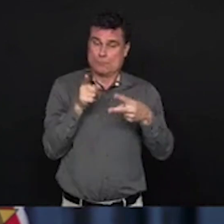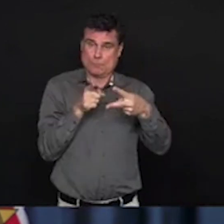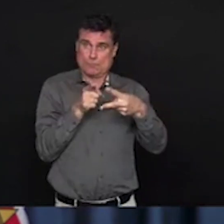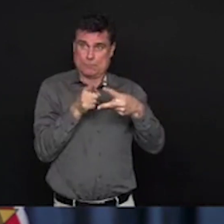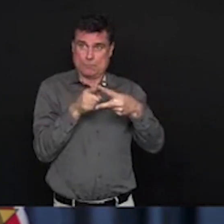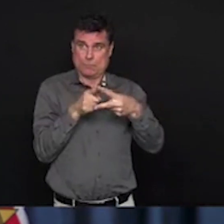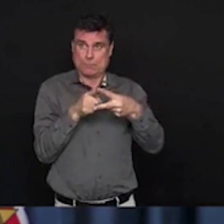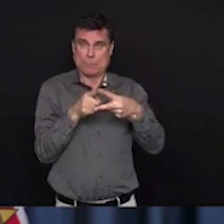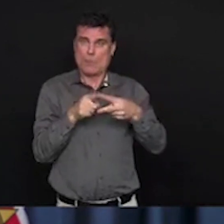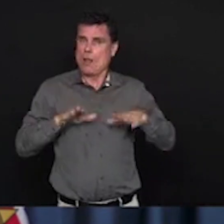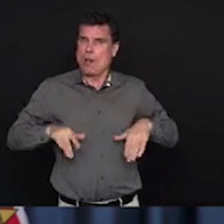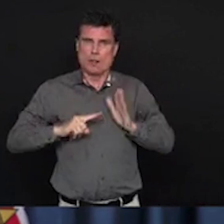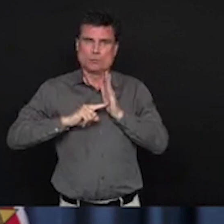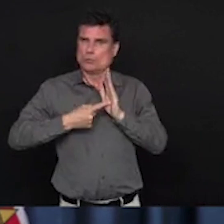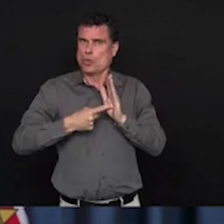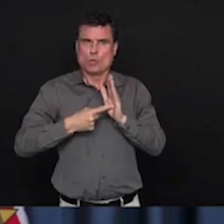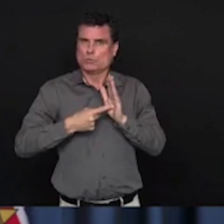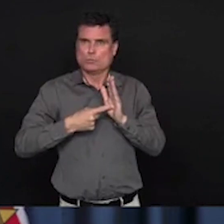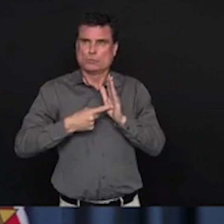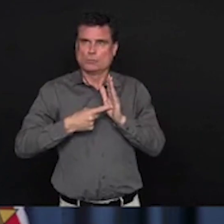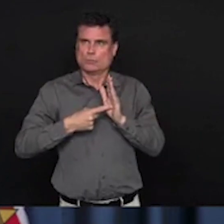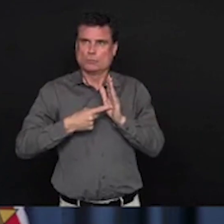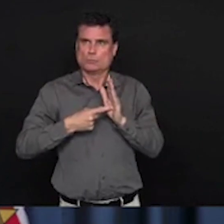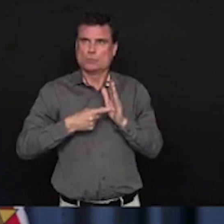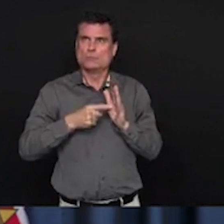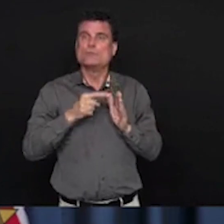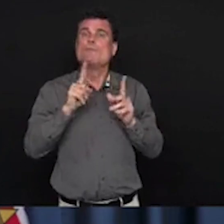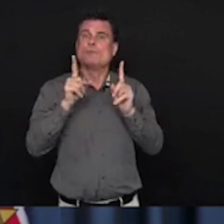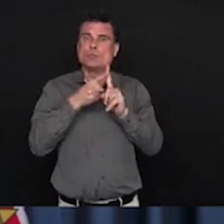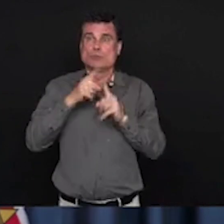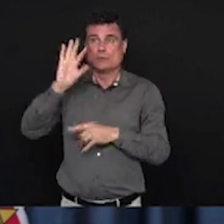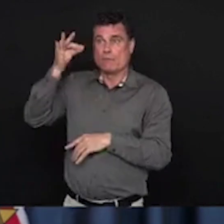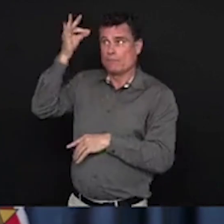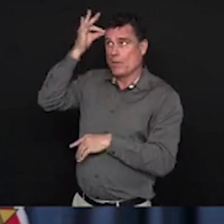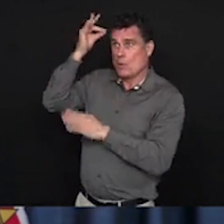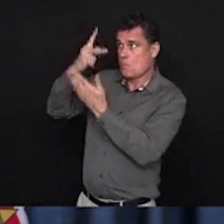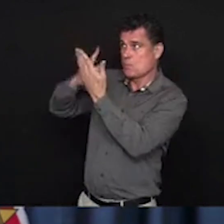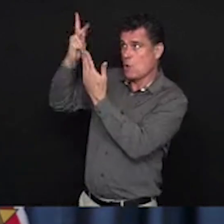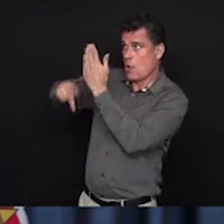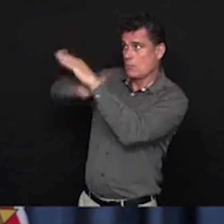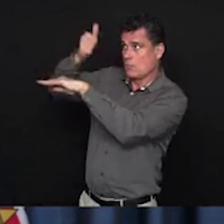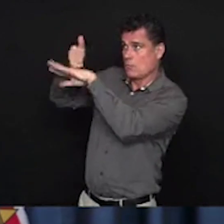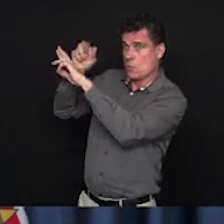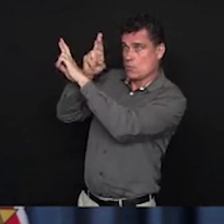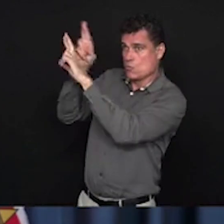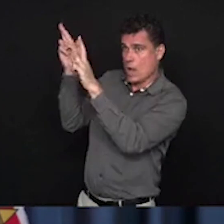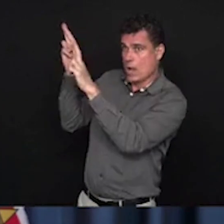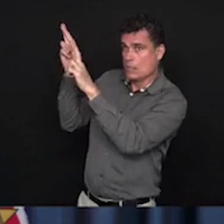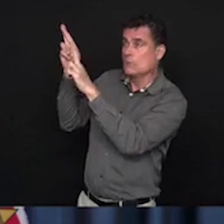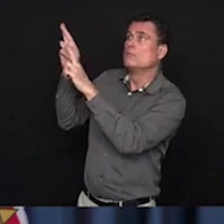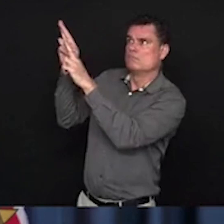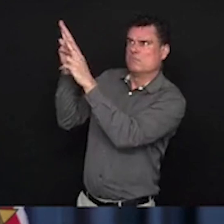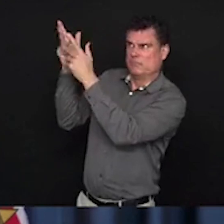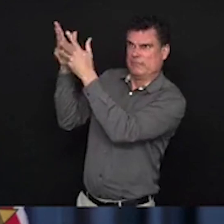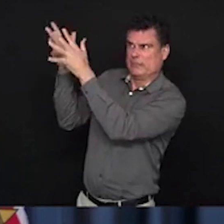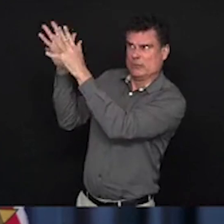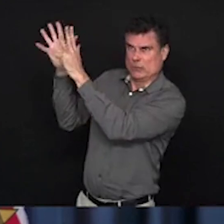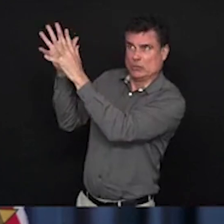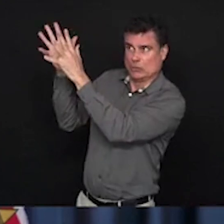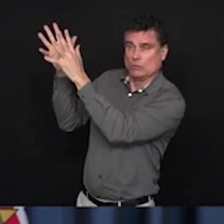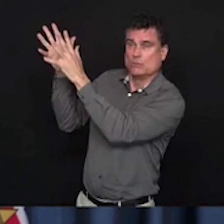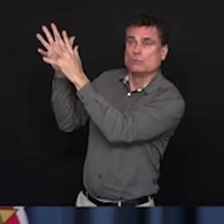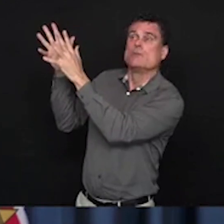in place a federal program that launched this week to, I think, fairly positive reviews. In order to access